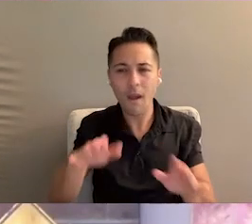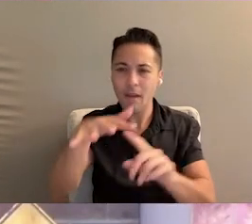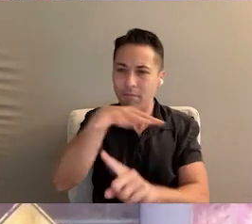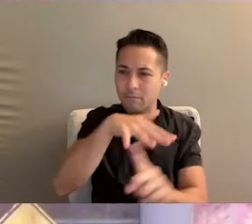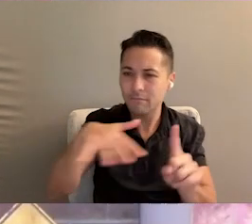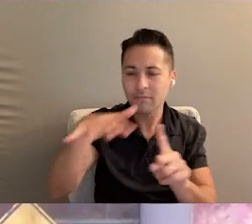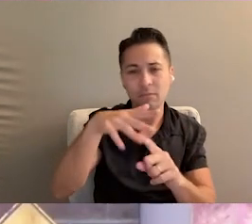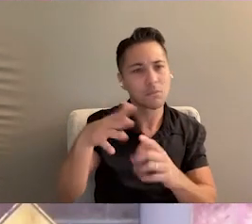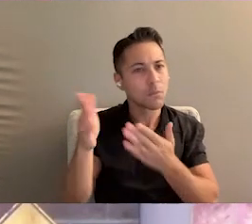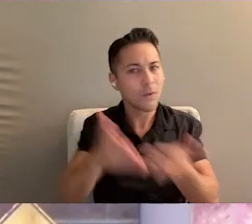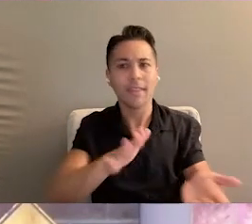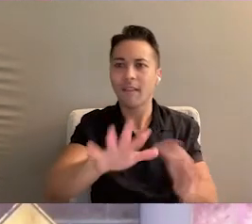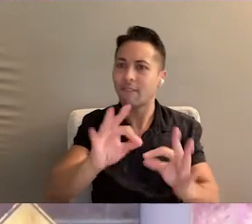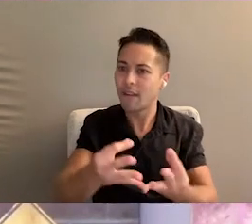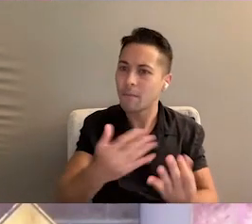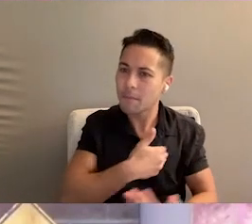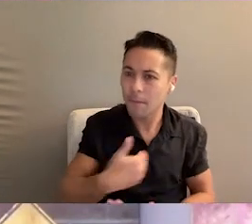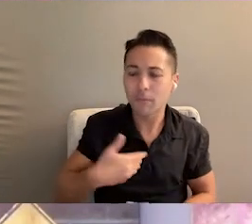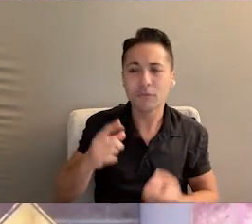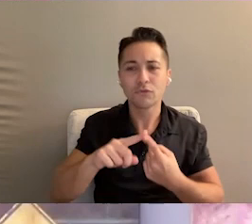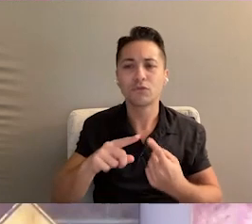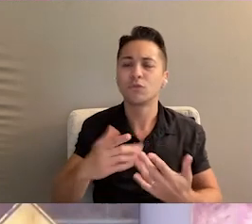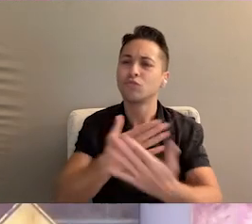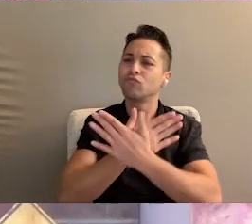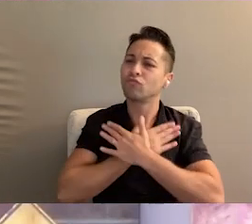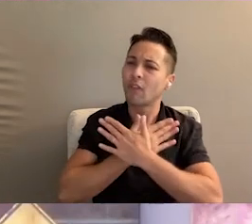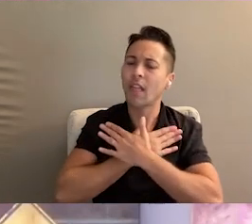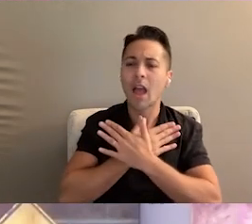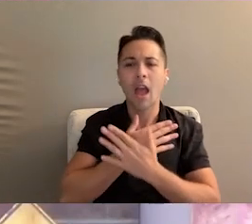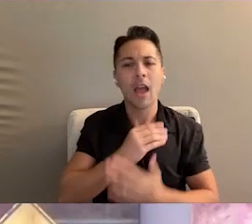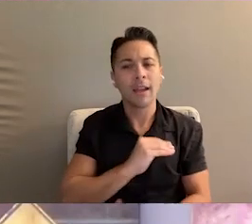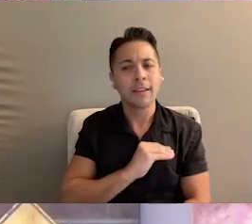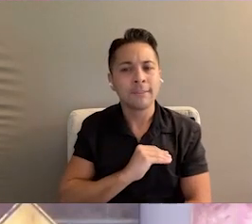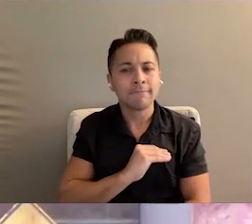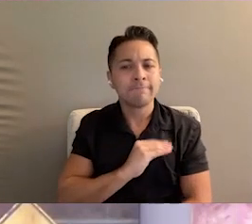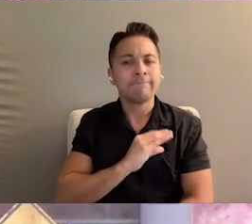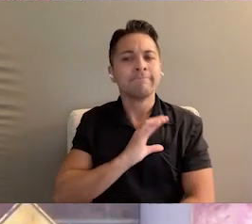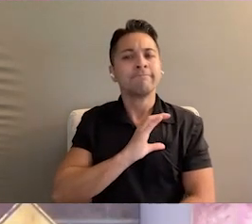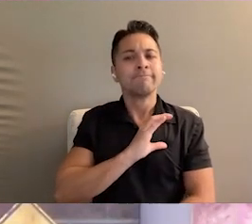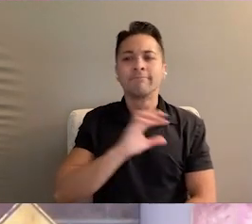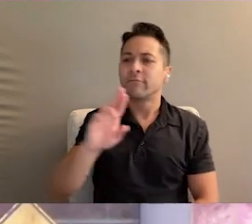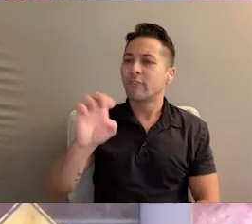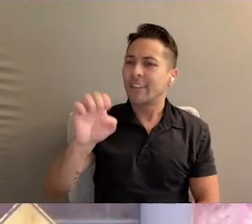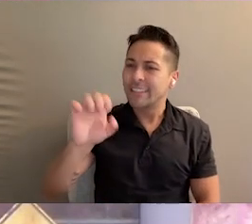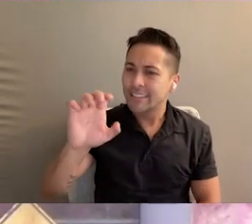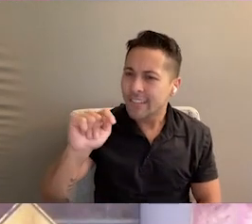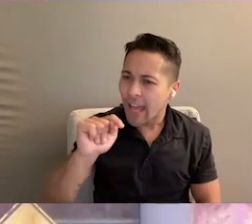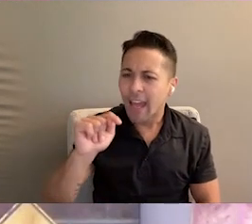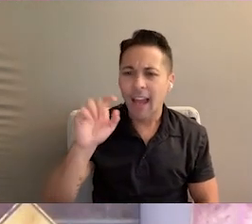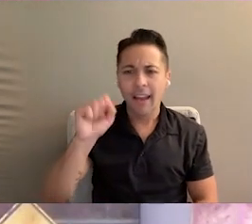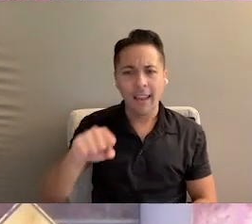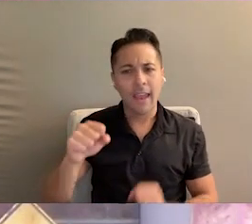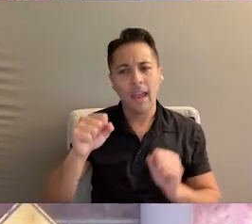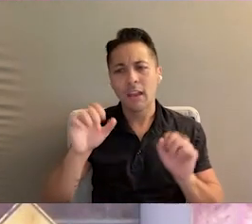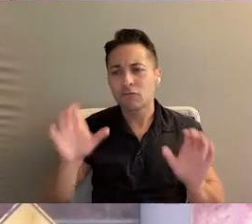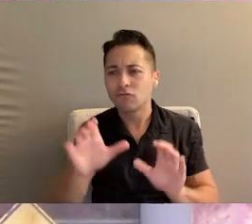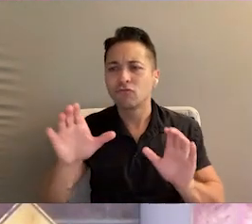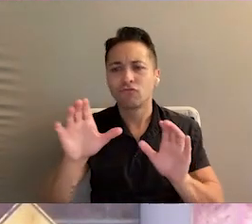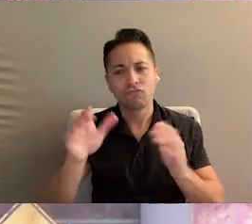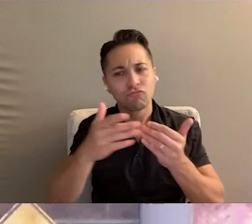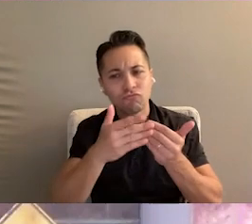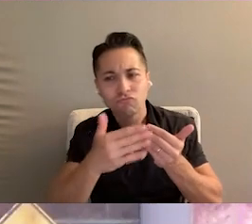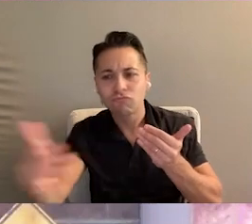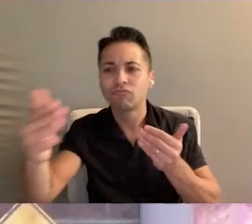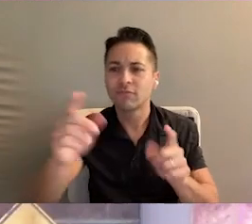bring their loved ones to relax and reset while being able to enjoy the activities throughout the